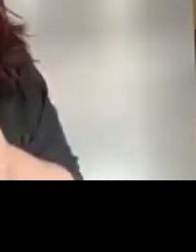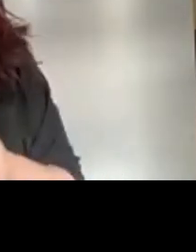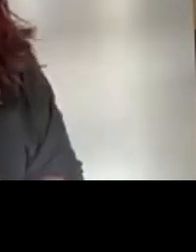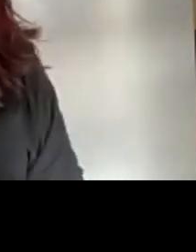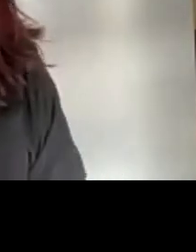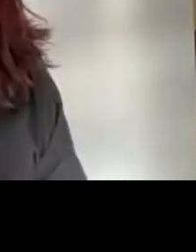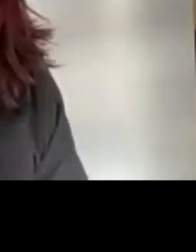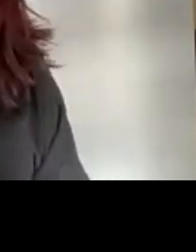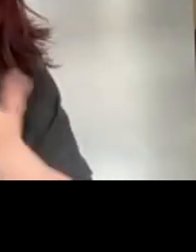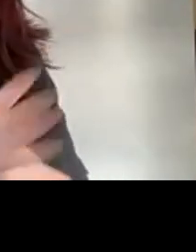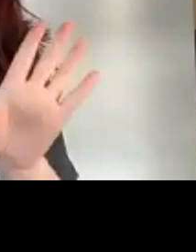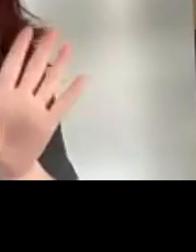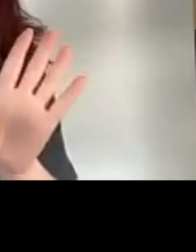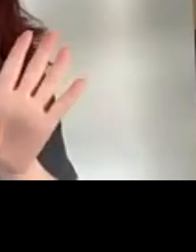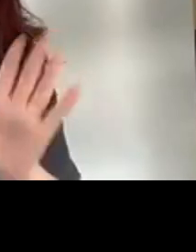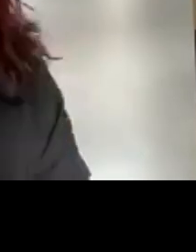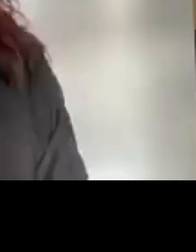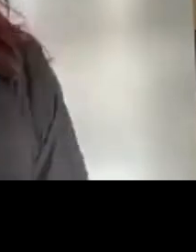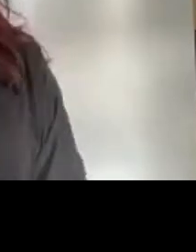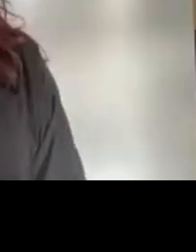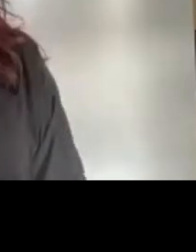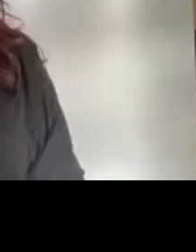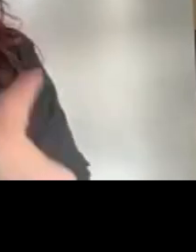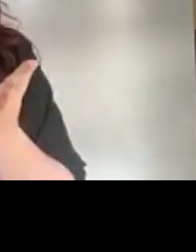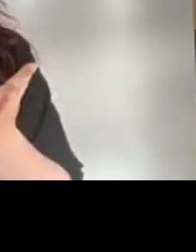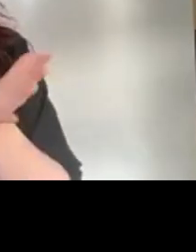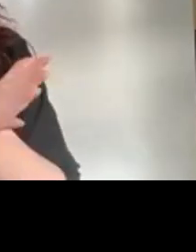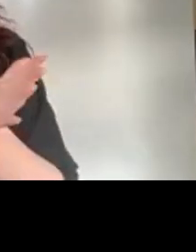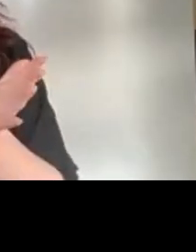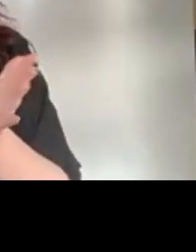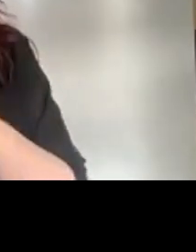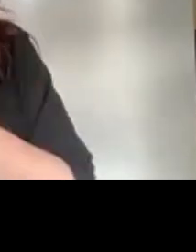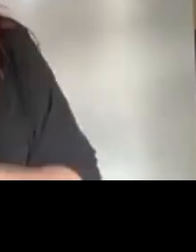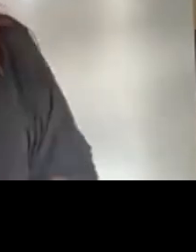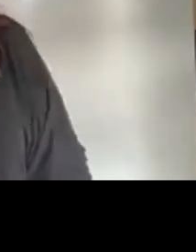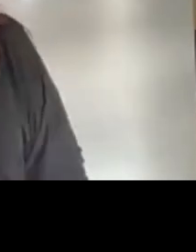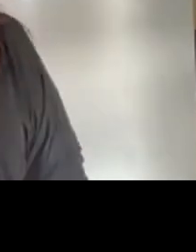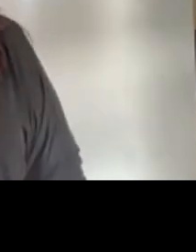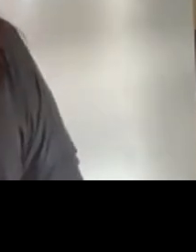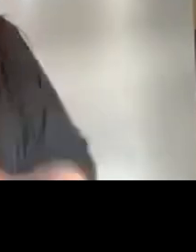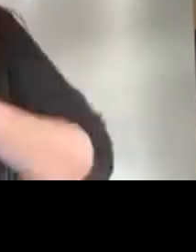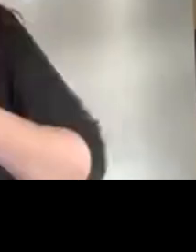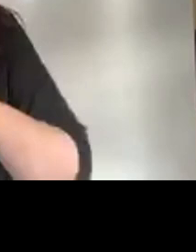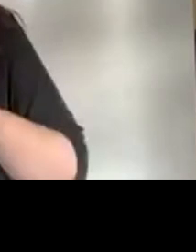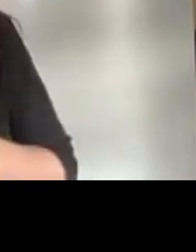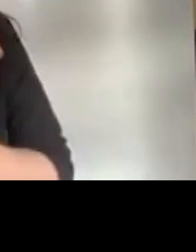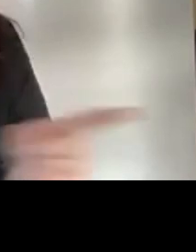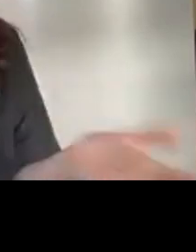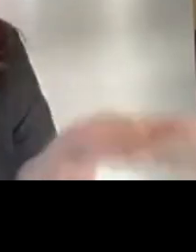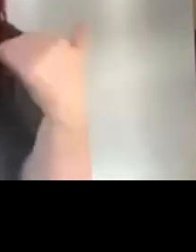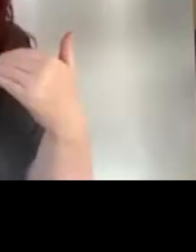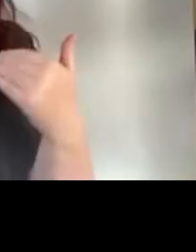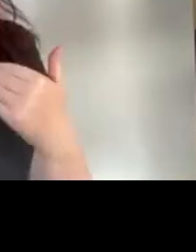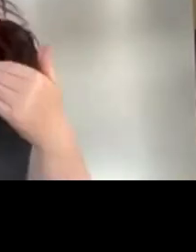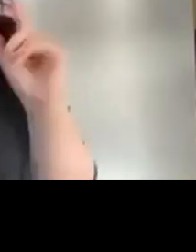it's in London it's at the University College London and we'd love to see you all there but if you can't make